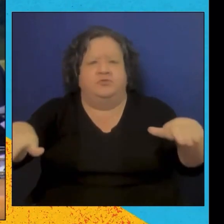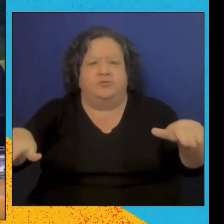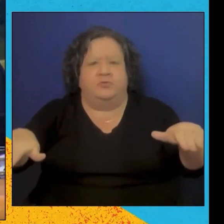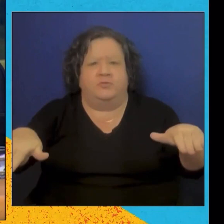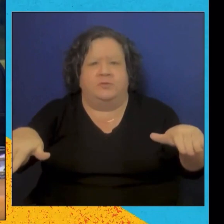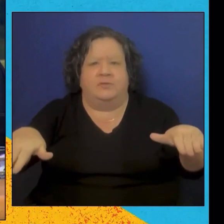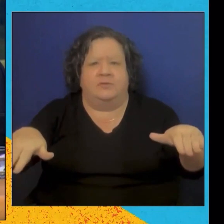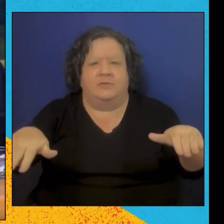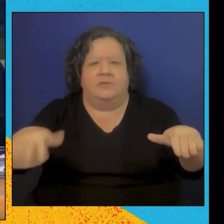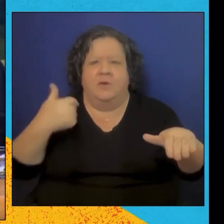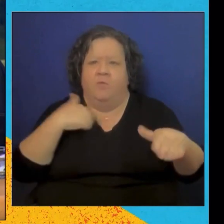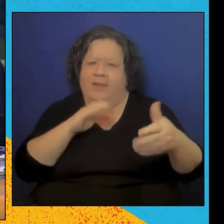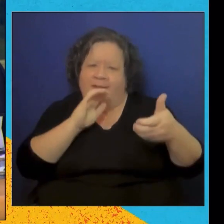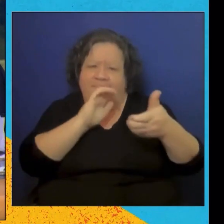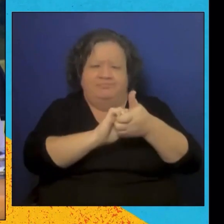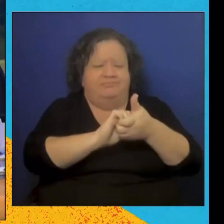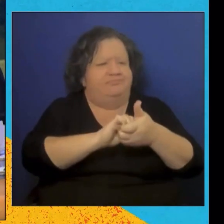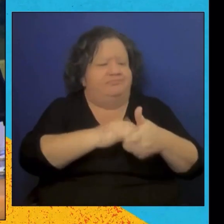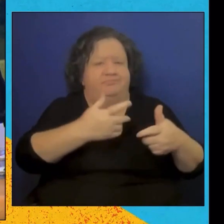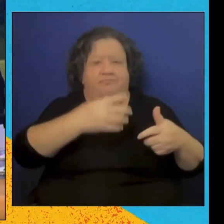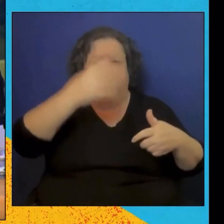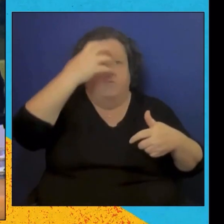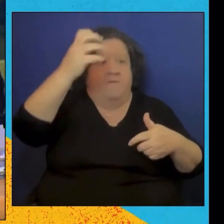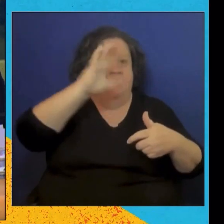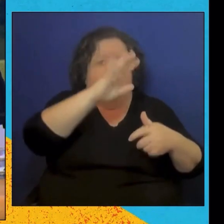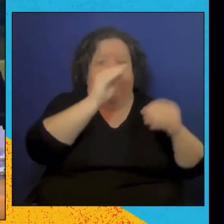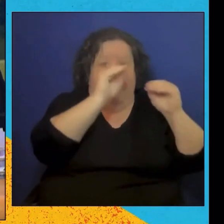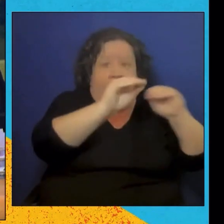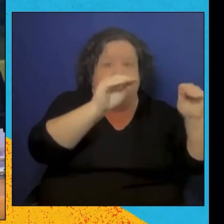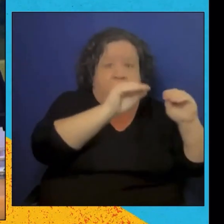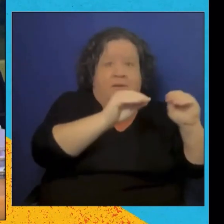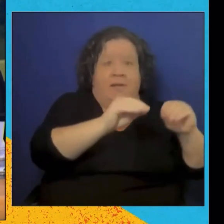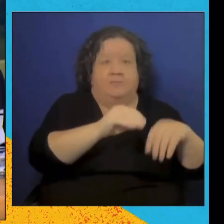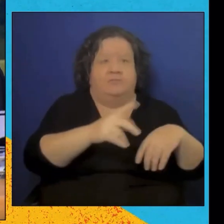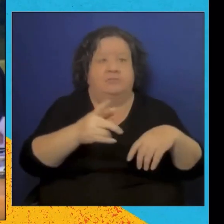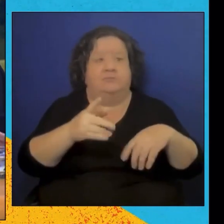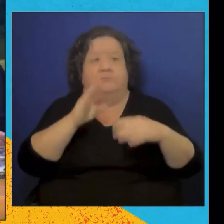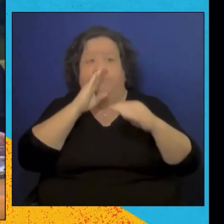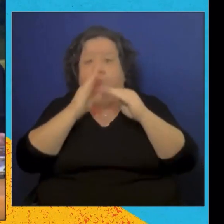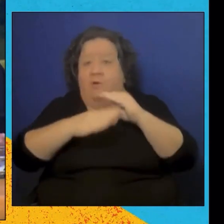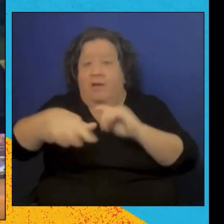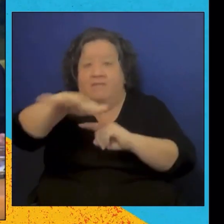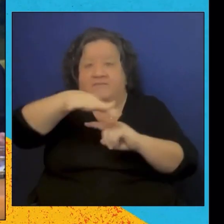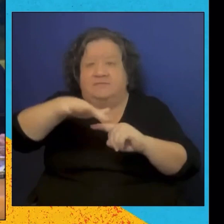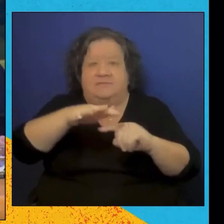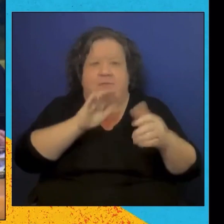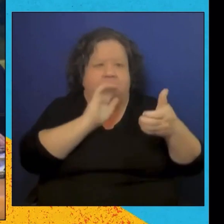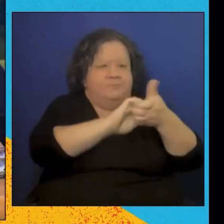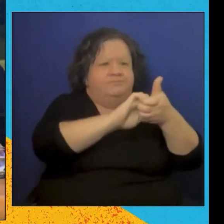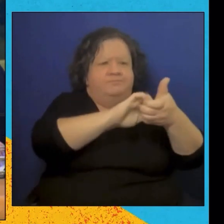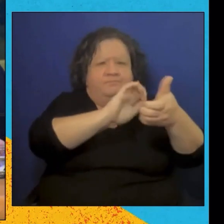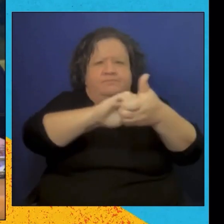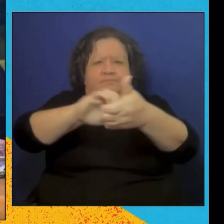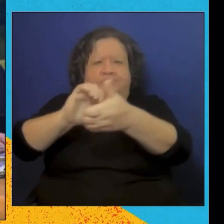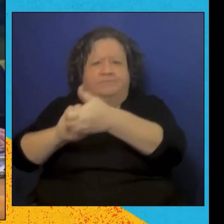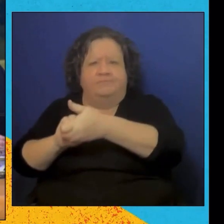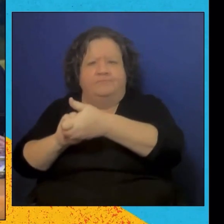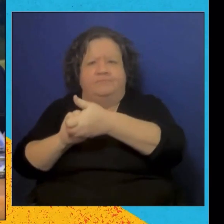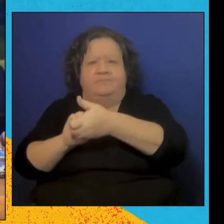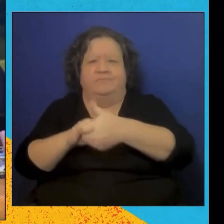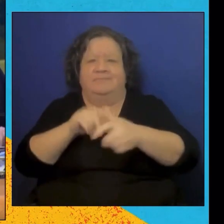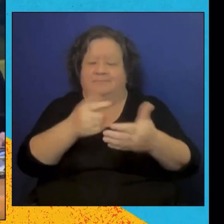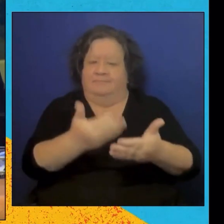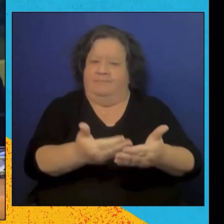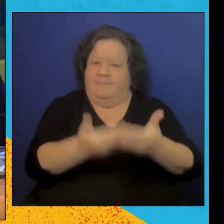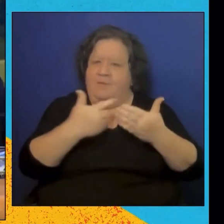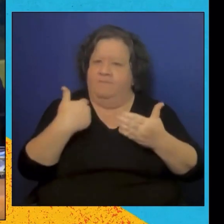being is all about being human. We have only one world, and in order to live in harmony with the earth, we